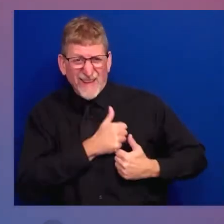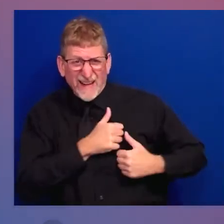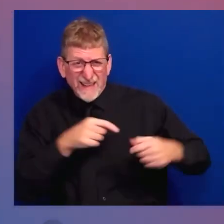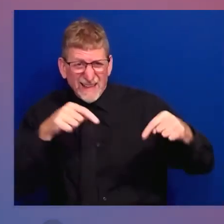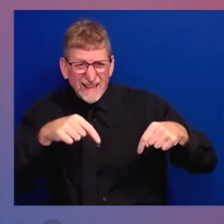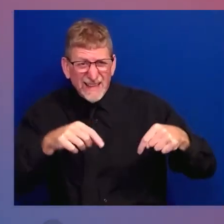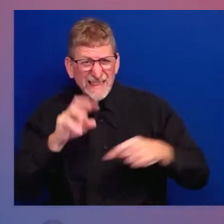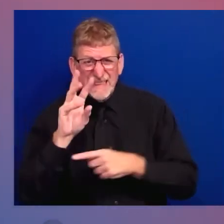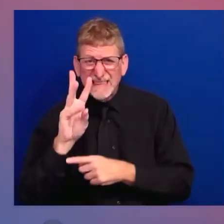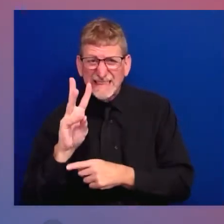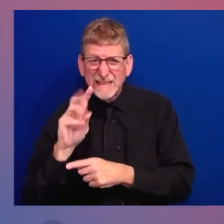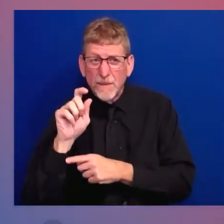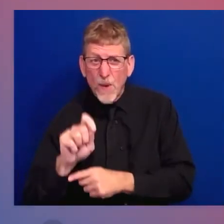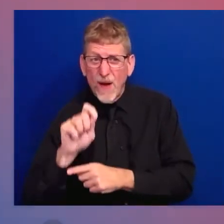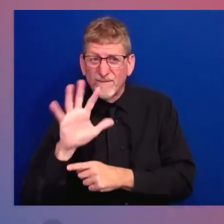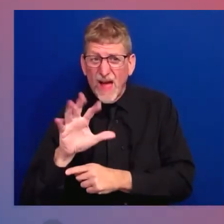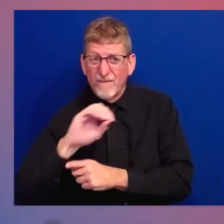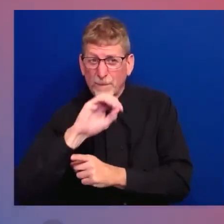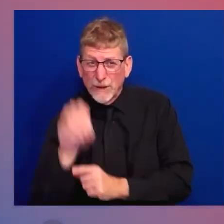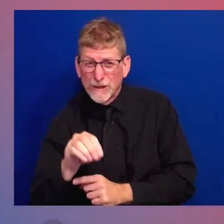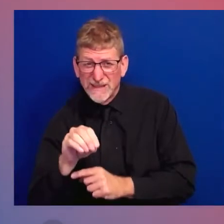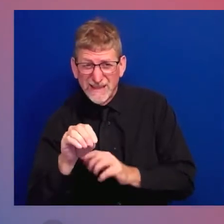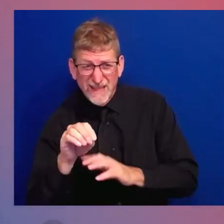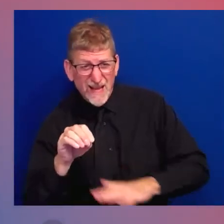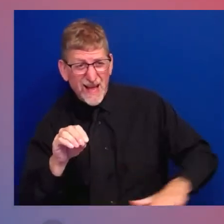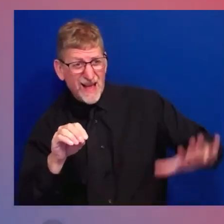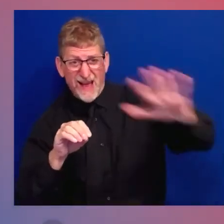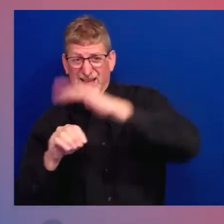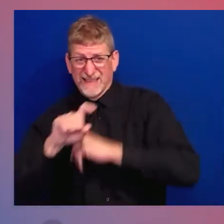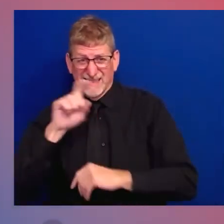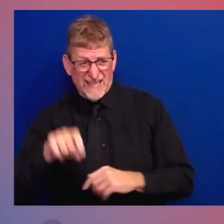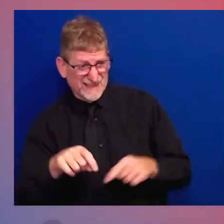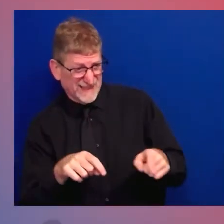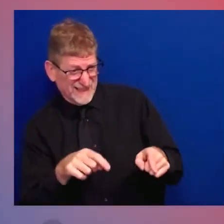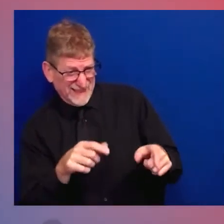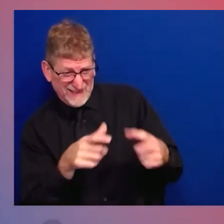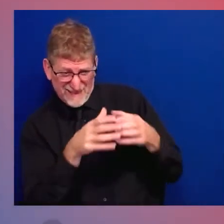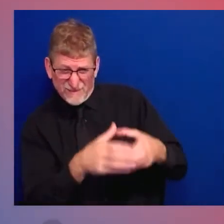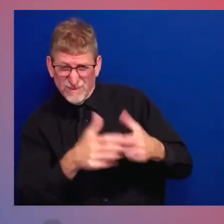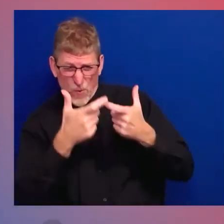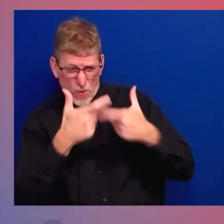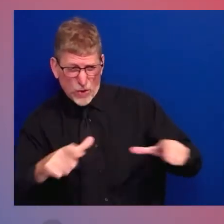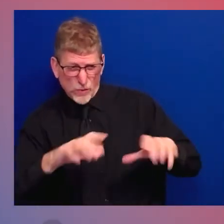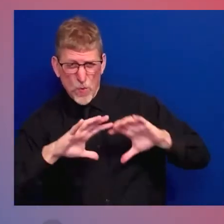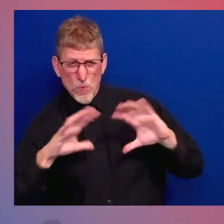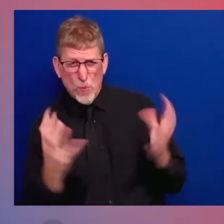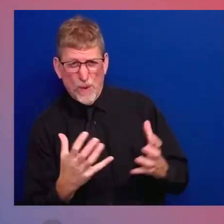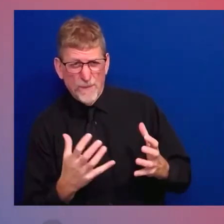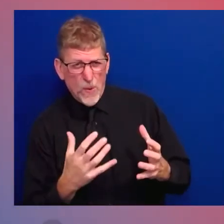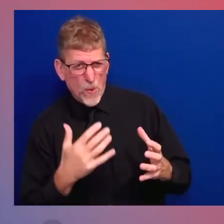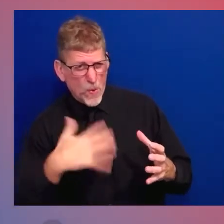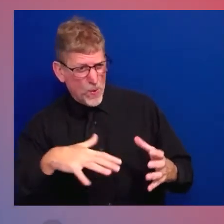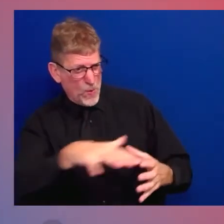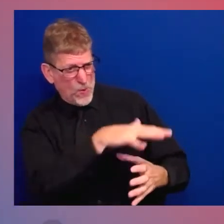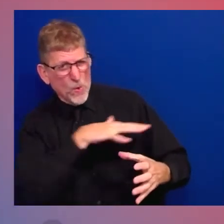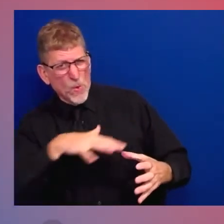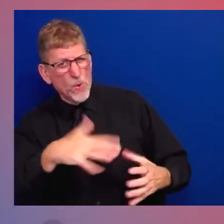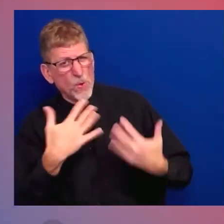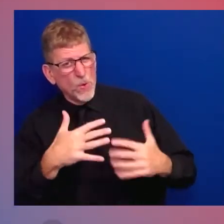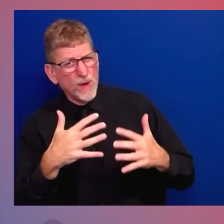survival and survive challenges most Americans will never know. And you have done it, and you've done it for all of us. All of us.